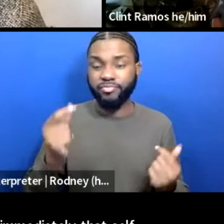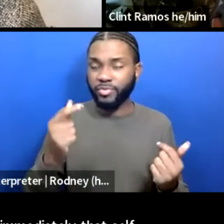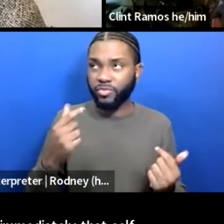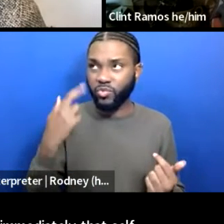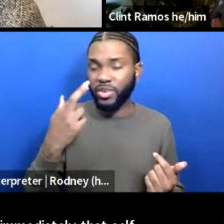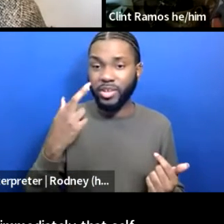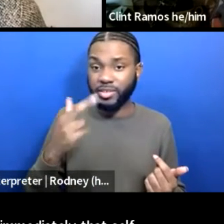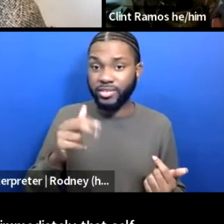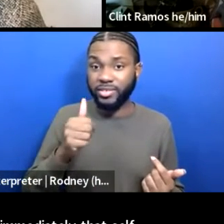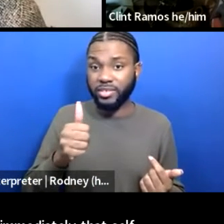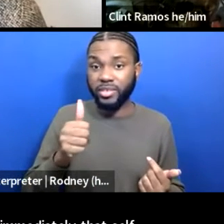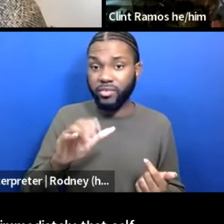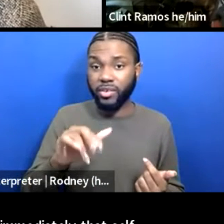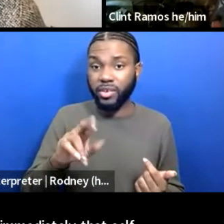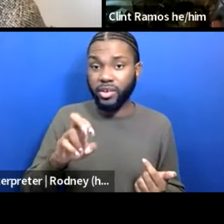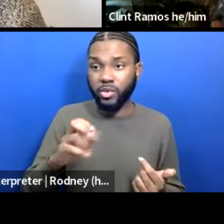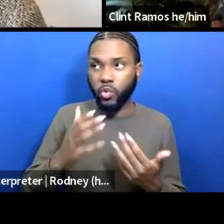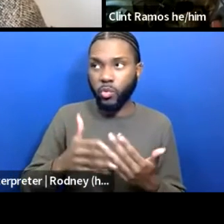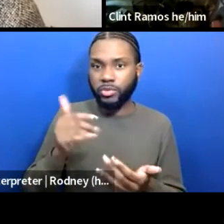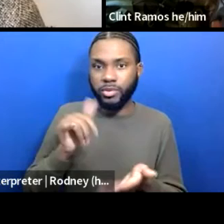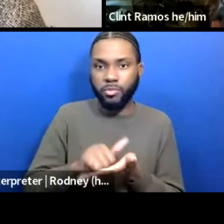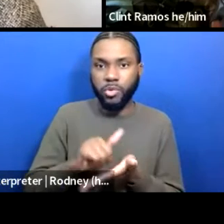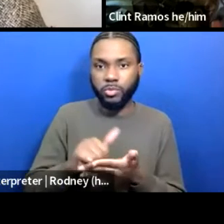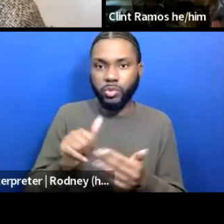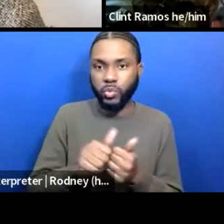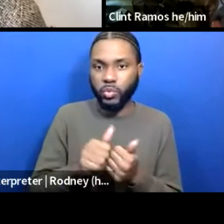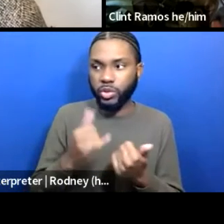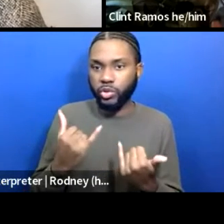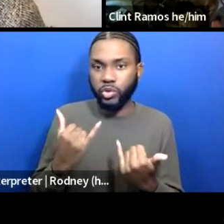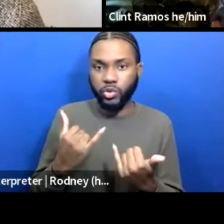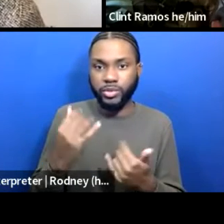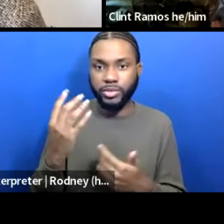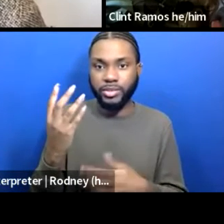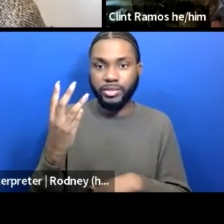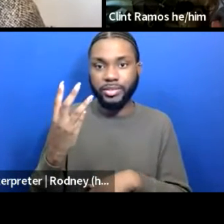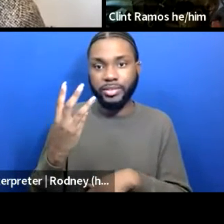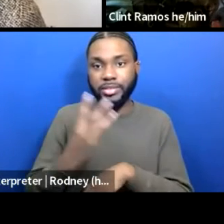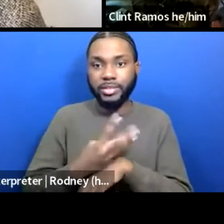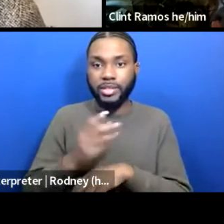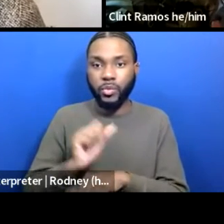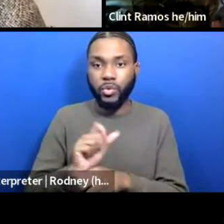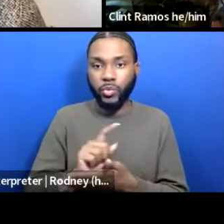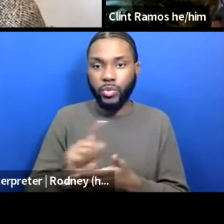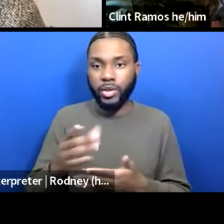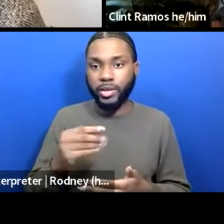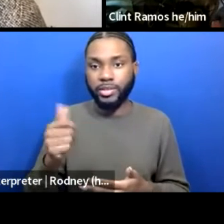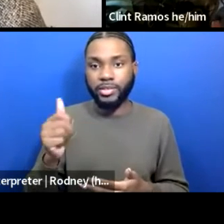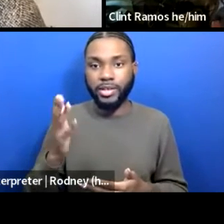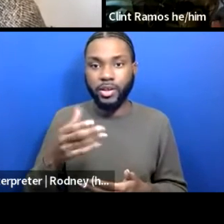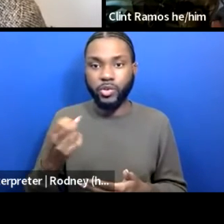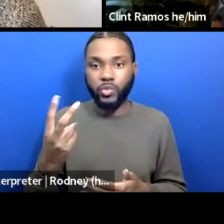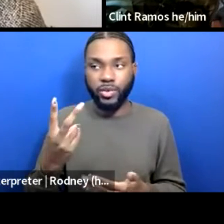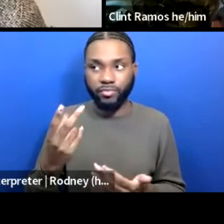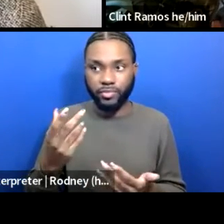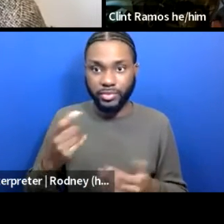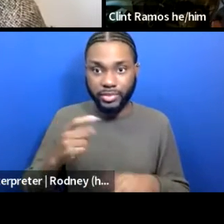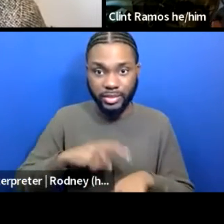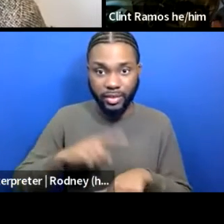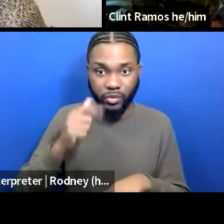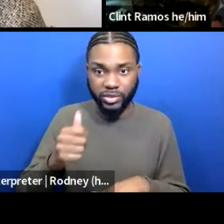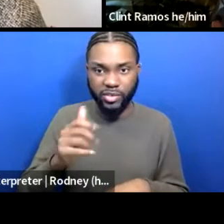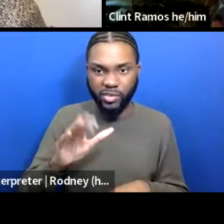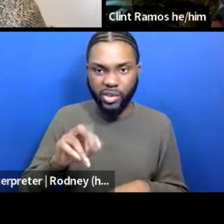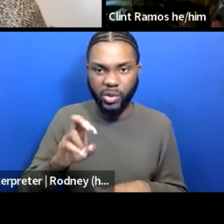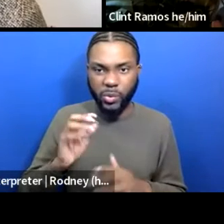almost impossible in the current system of six-day work weeks and 10 out of 12s. Like, you have no time for self-care. You have no